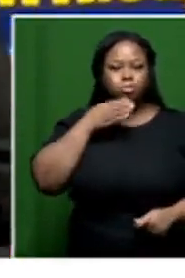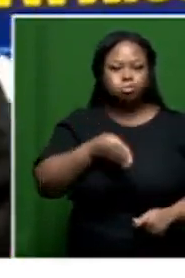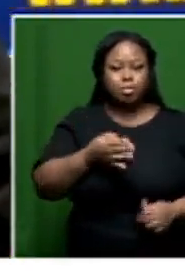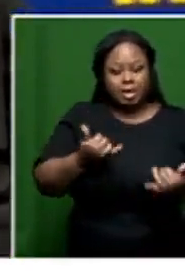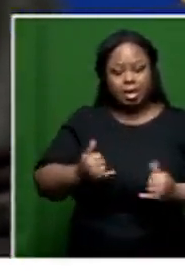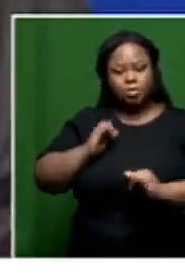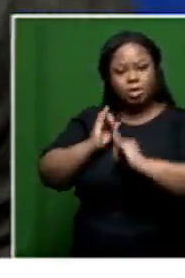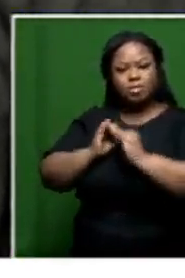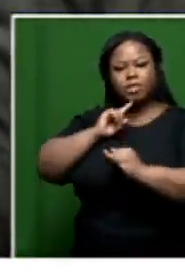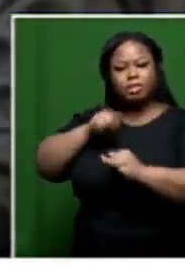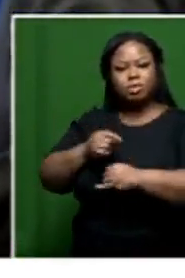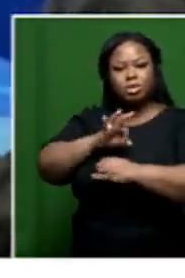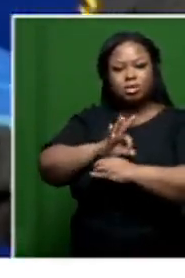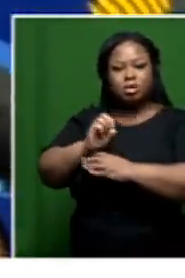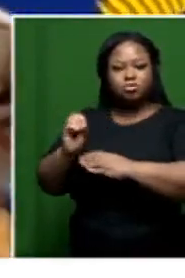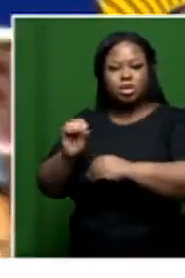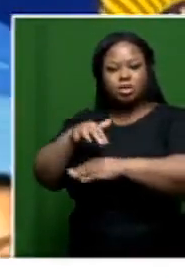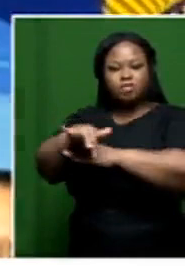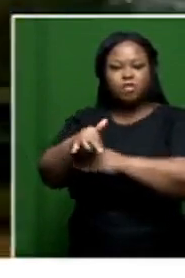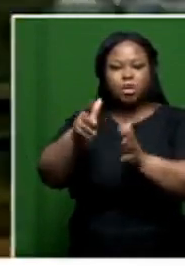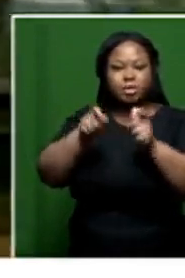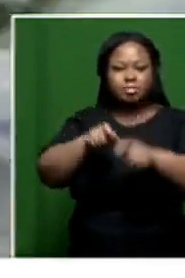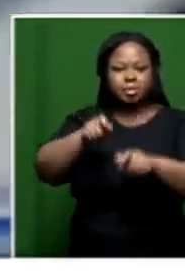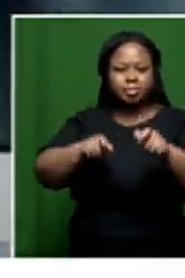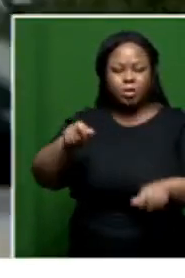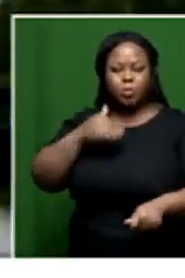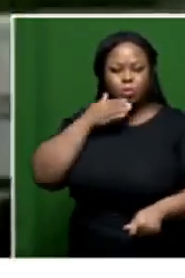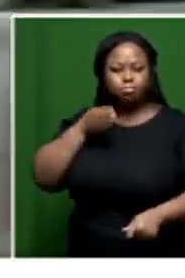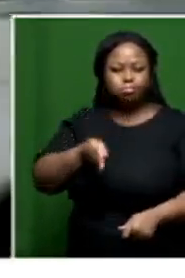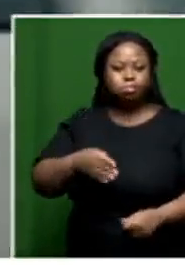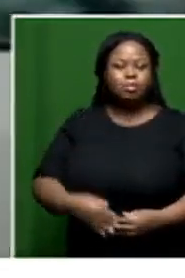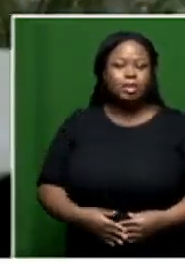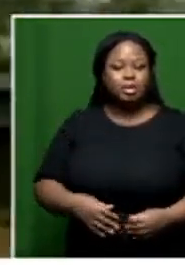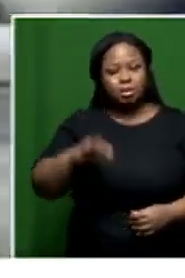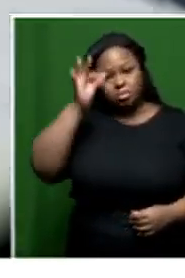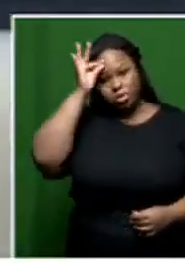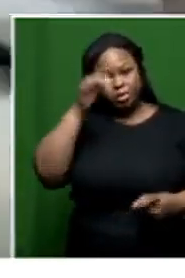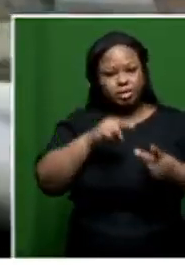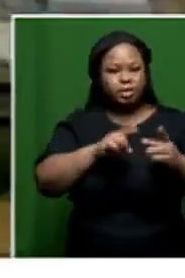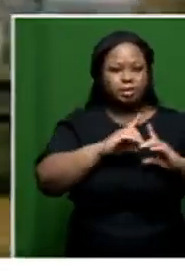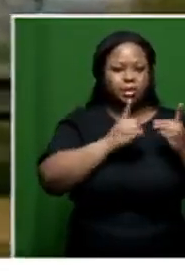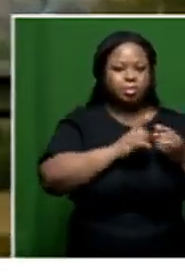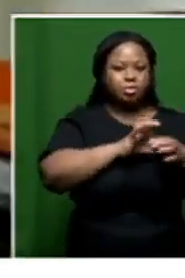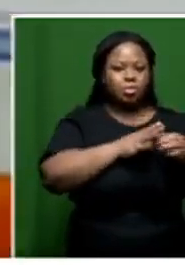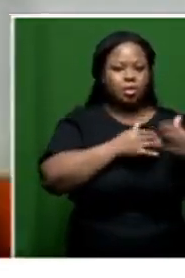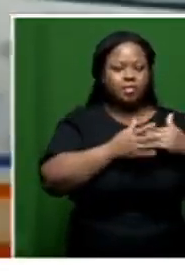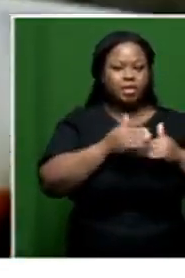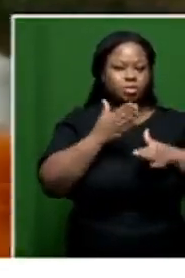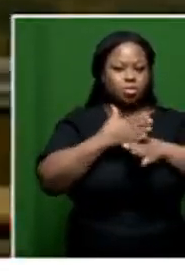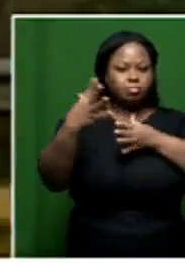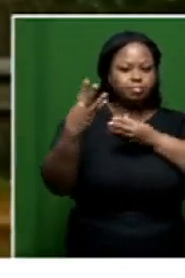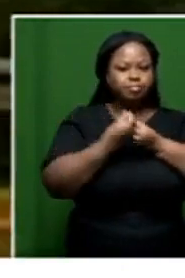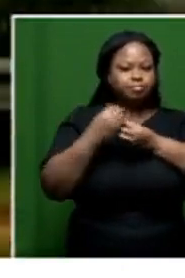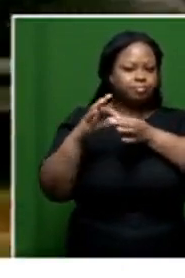11,300 foreign nationals. He added that the police are working together with the Home Affairs Department to